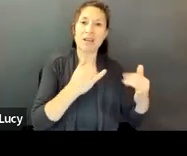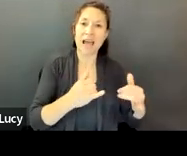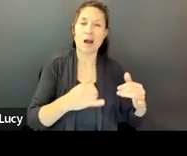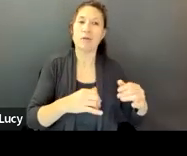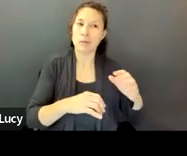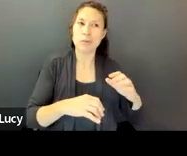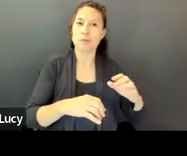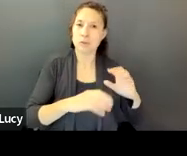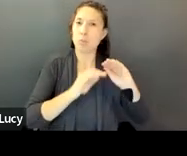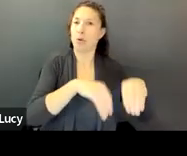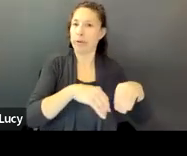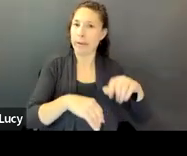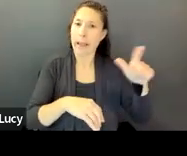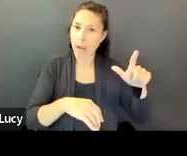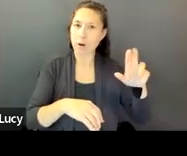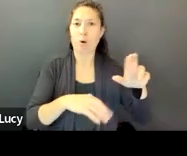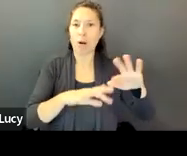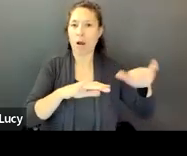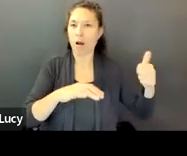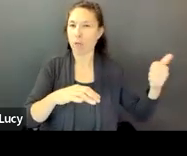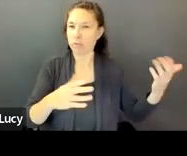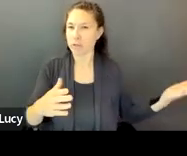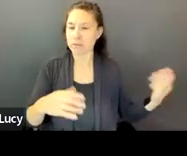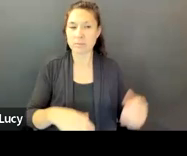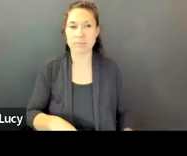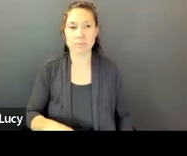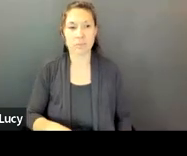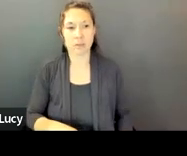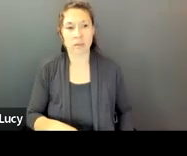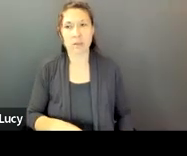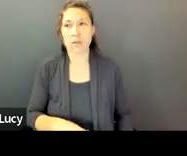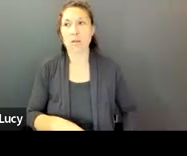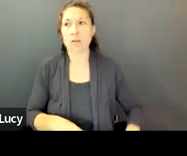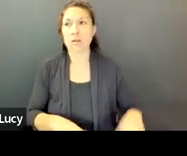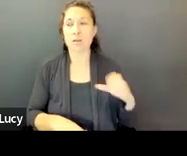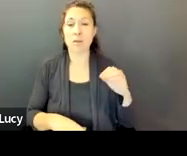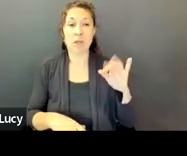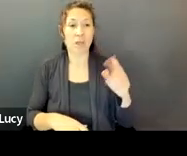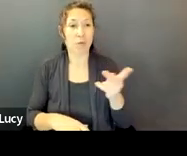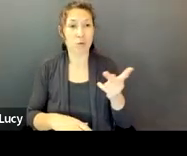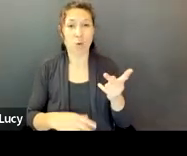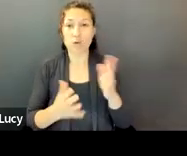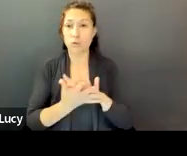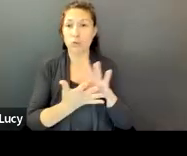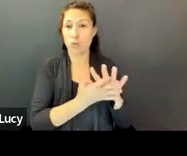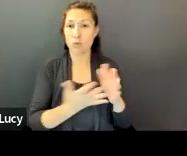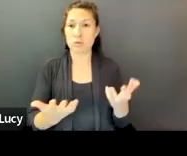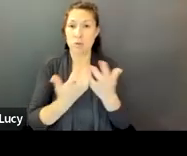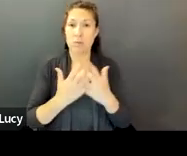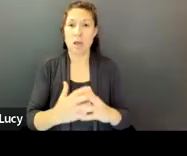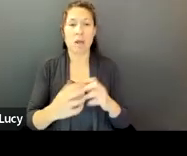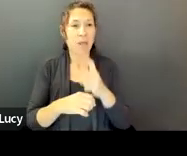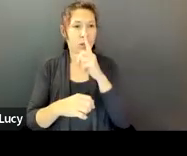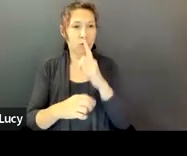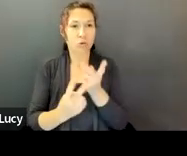Longer term designing a new facility for the combined Shaw-Taylor schools will ensure that these students have access